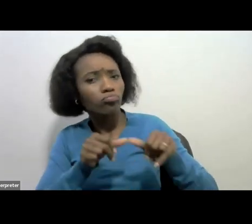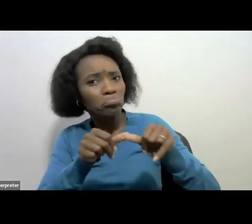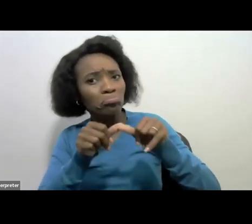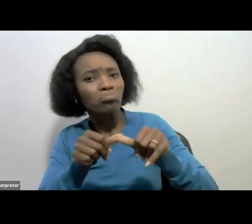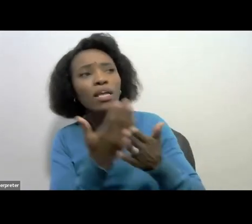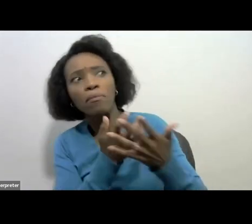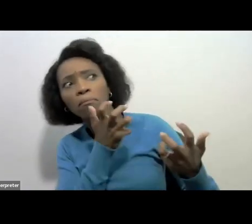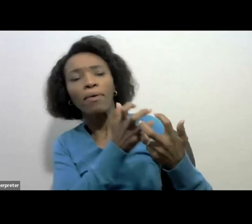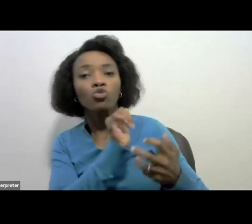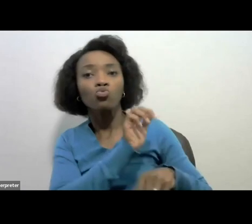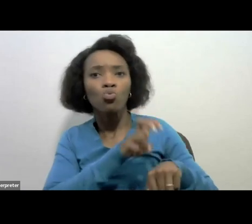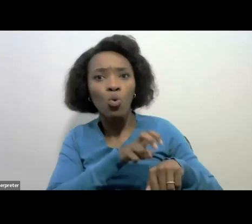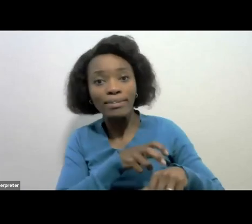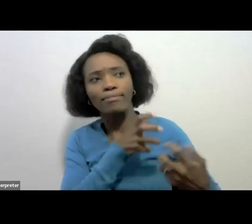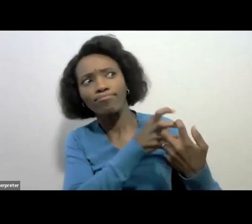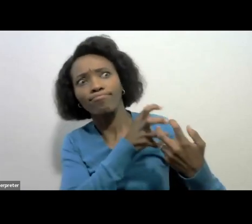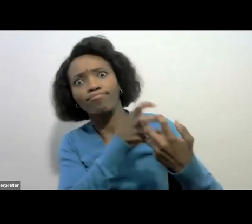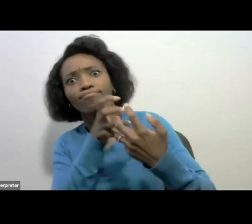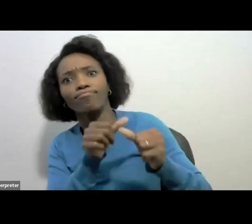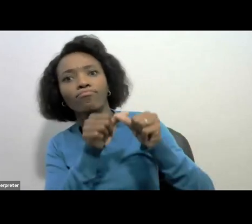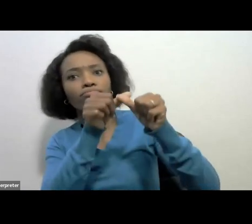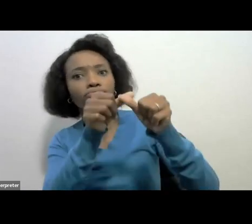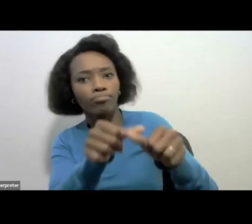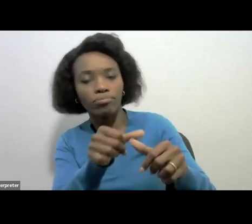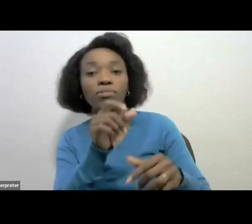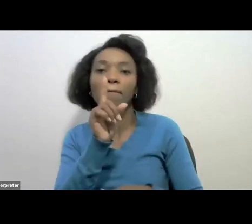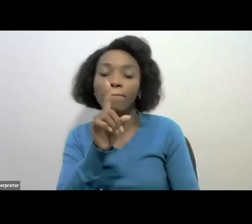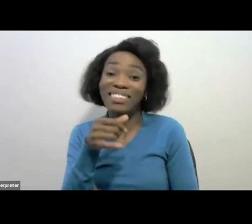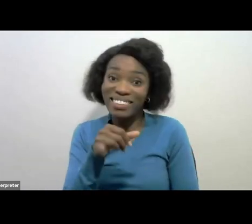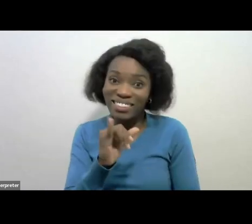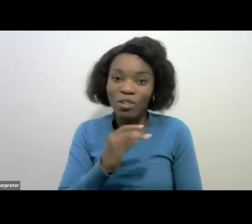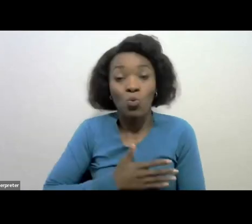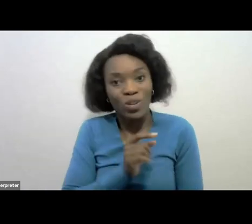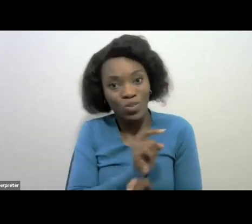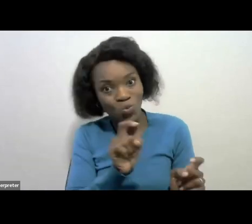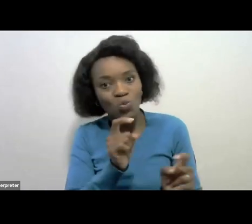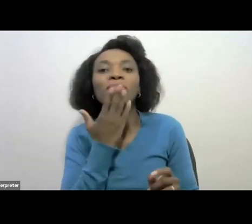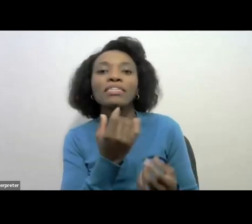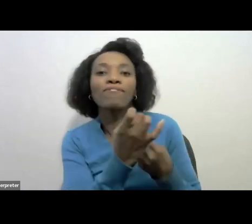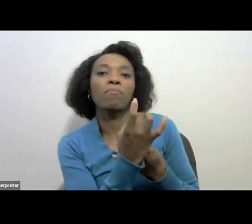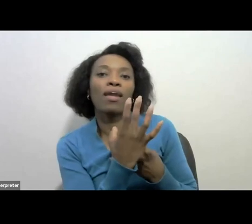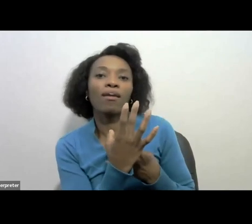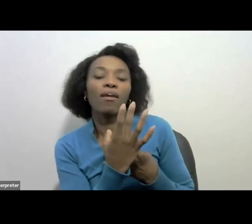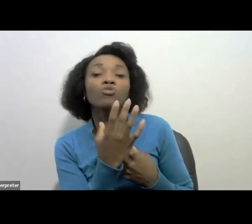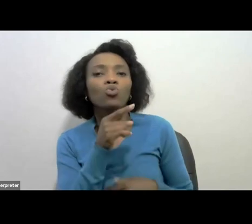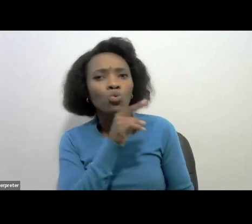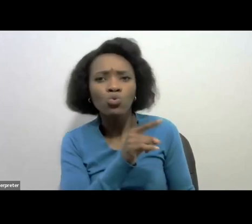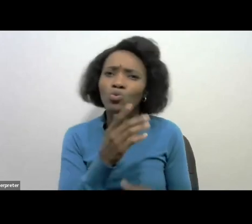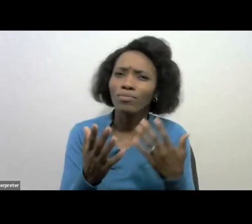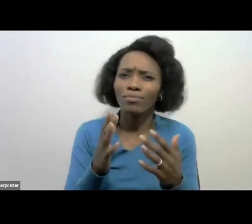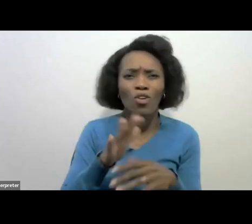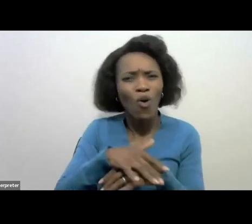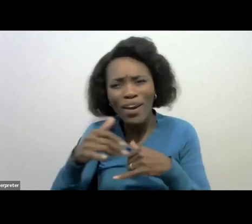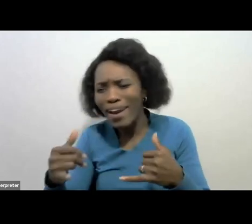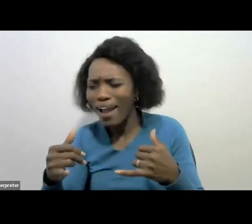require for us to educate on. However, we would still like you to give us feedback as you navigate our digital self-service